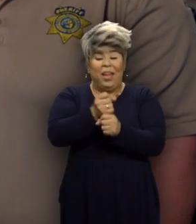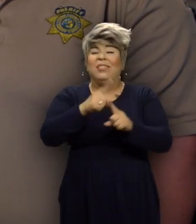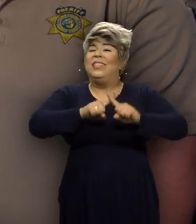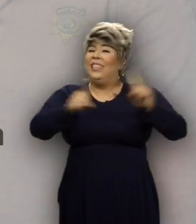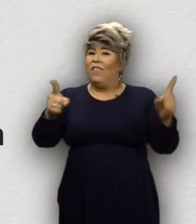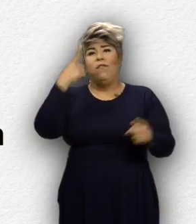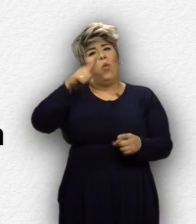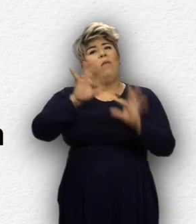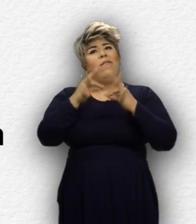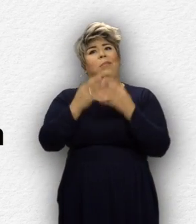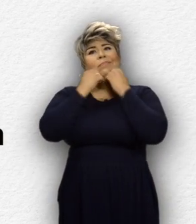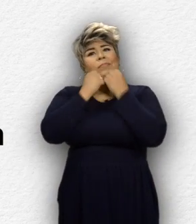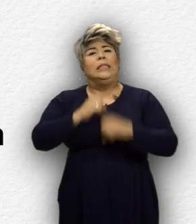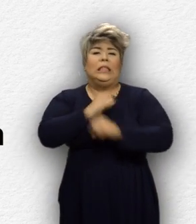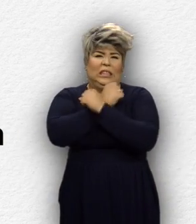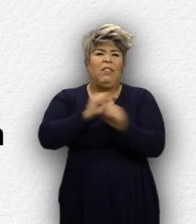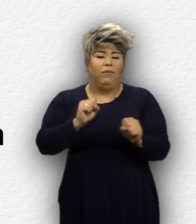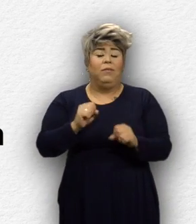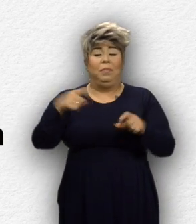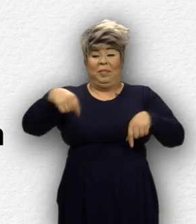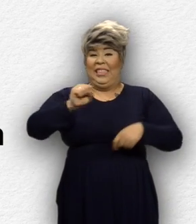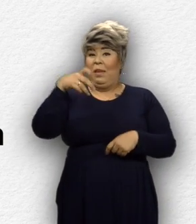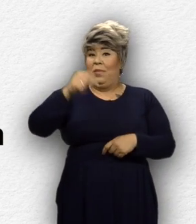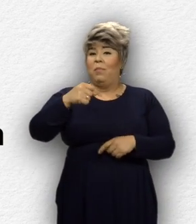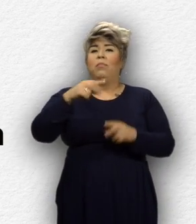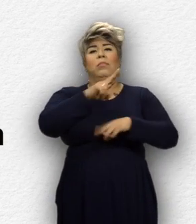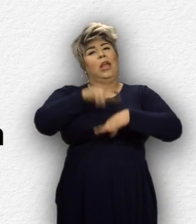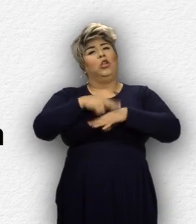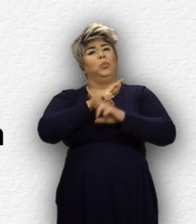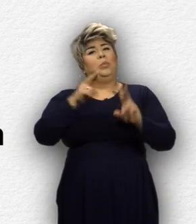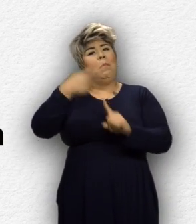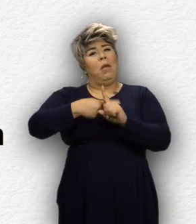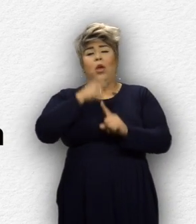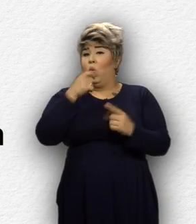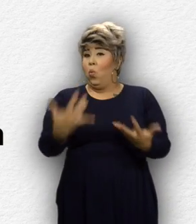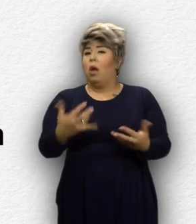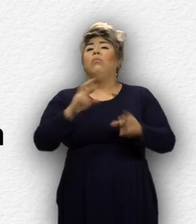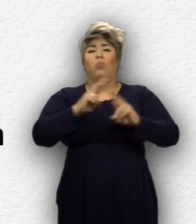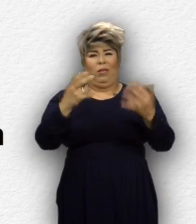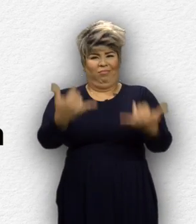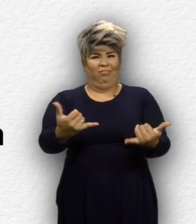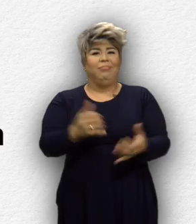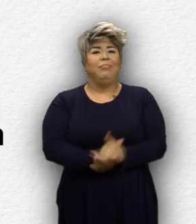the difference to keep your family safe. September is National Preparedness Month. Don't wait. Be ready today.